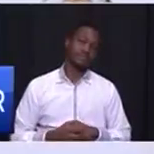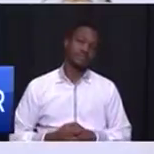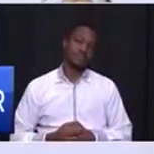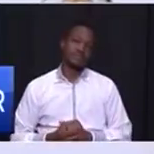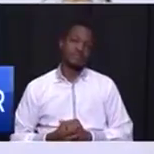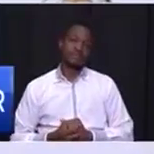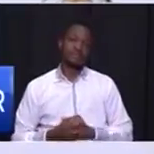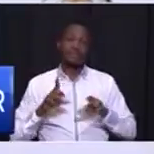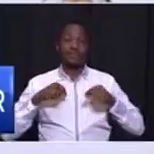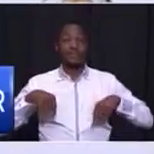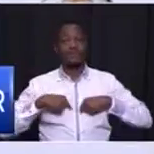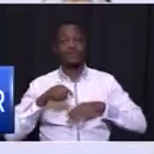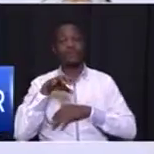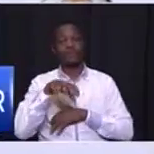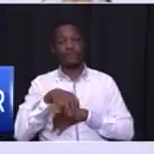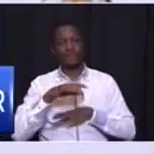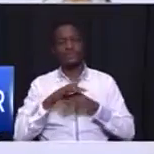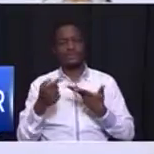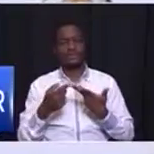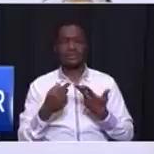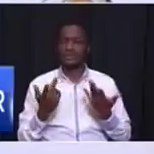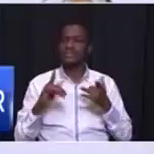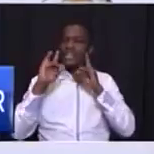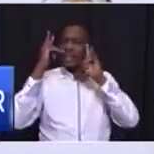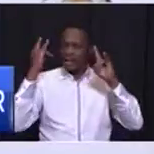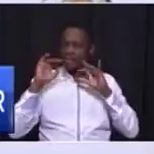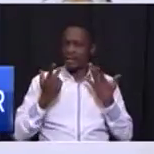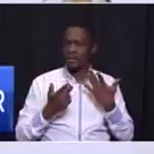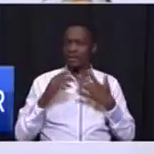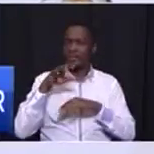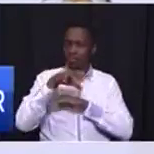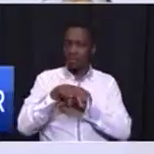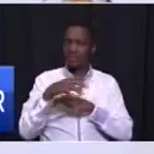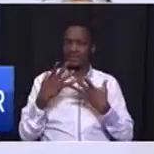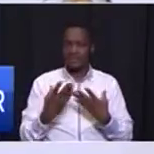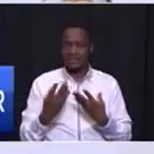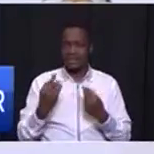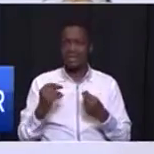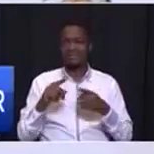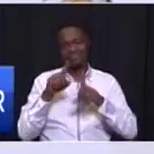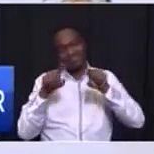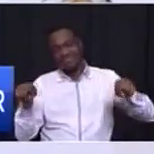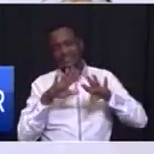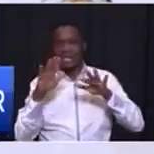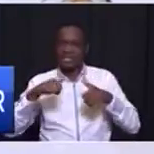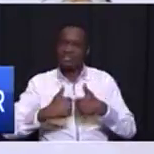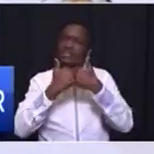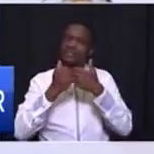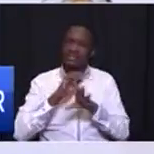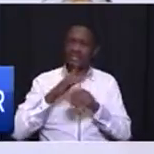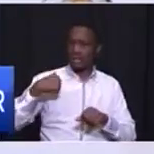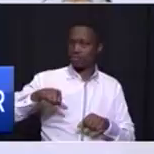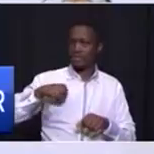our province is an urban province that has got complex urban challenges and municipalities play